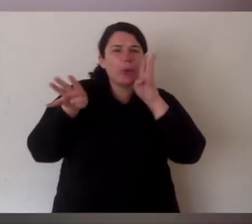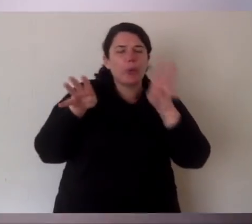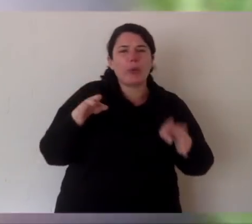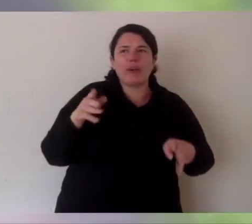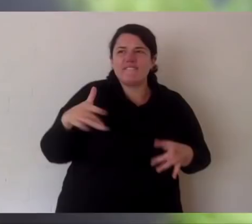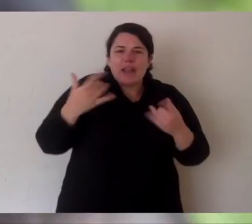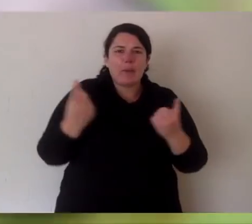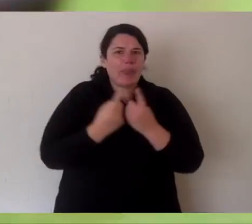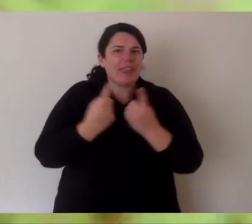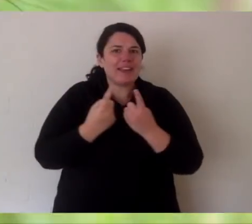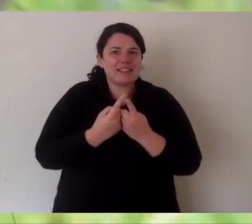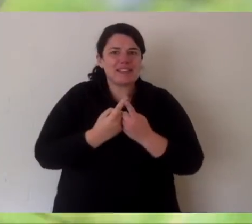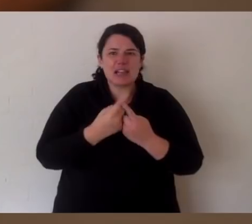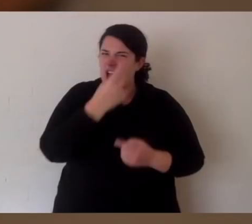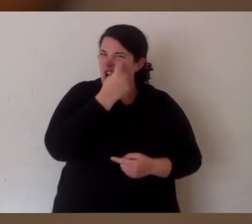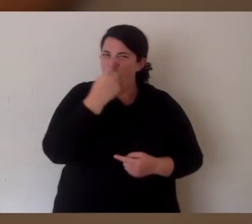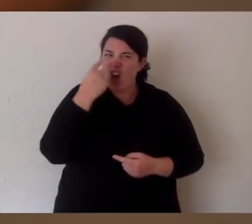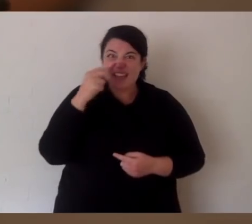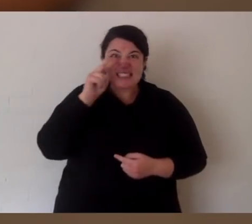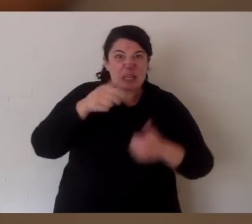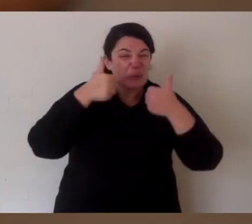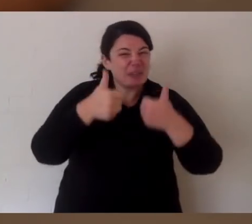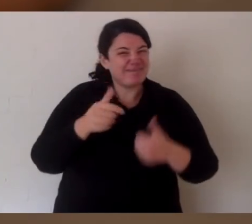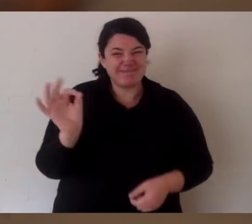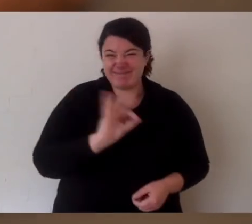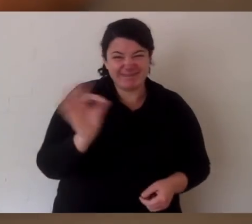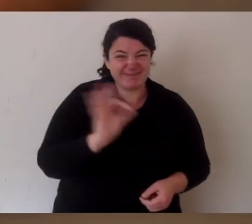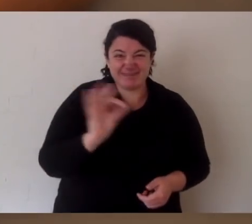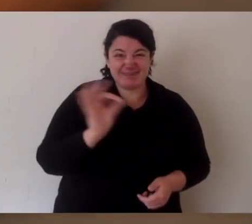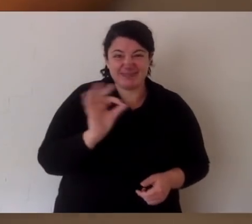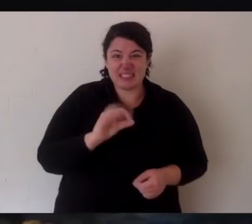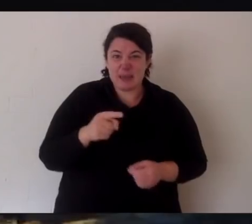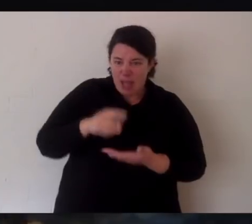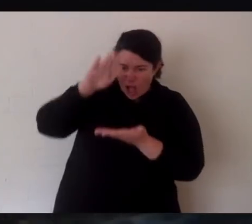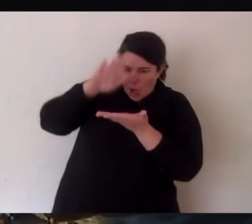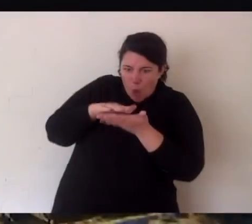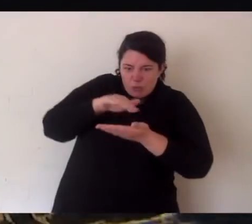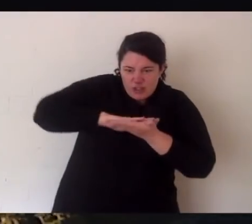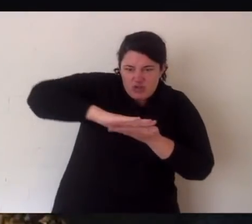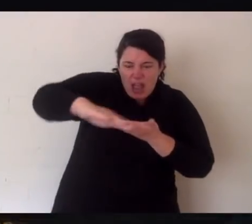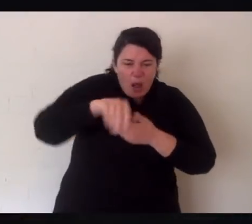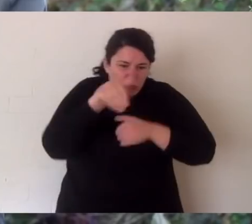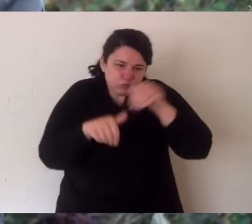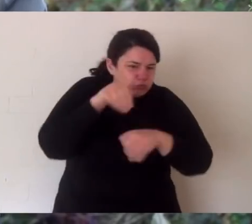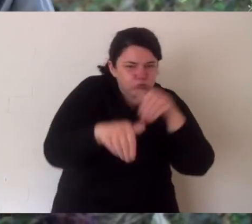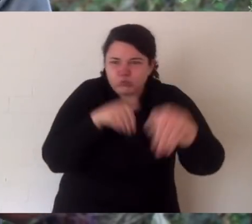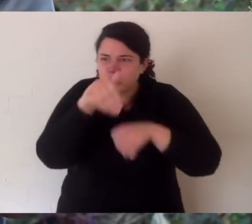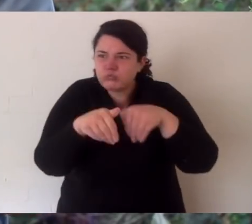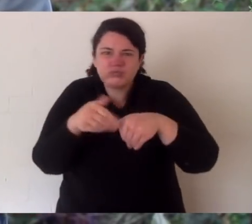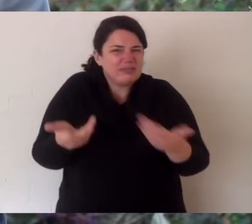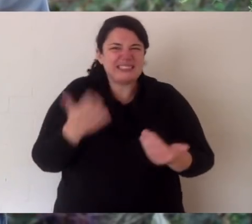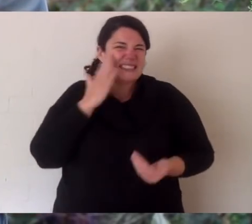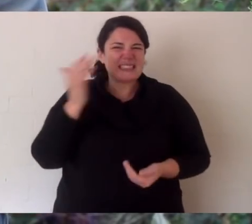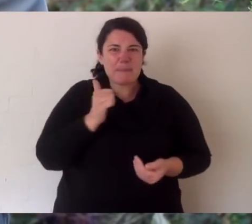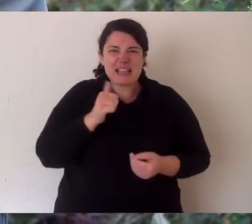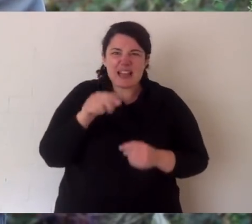with other devils. They use those whiskers to stay in touch. We come back their eyes are quite small their eyesight isn't great. But when